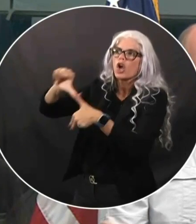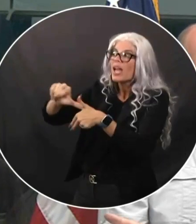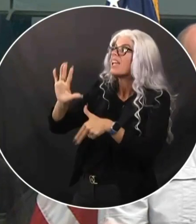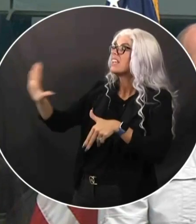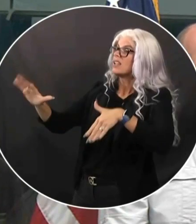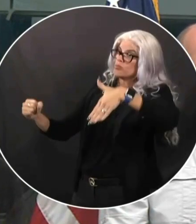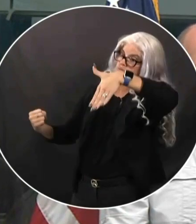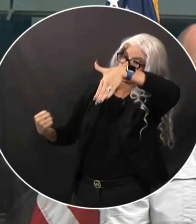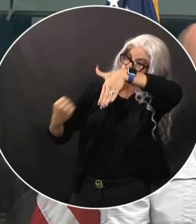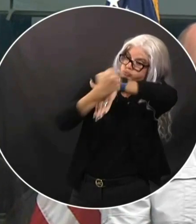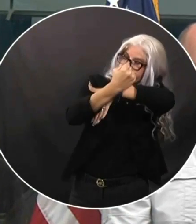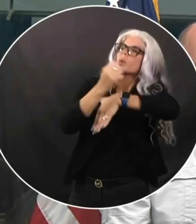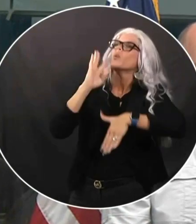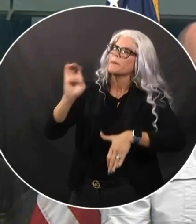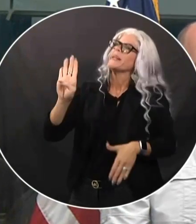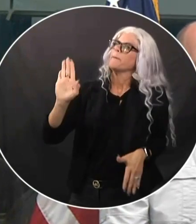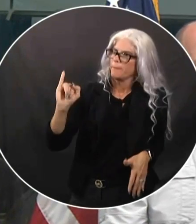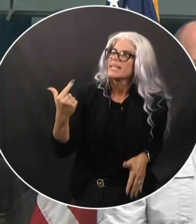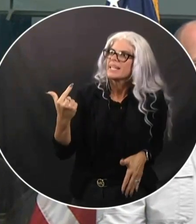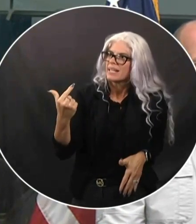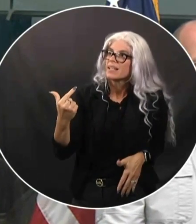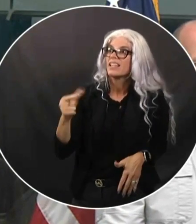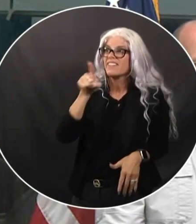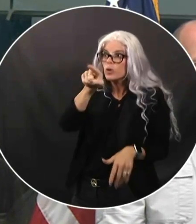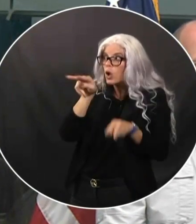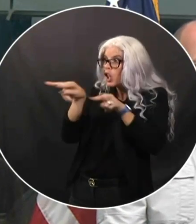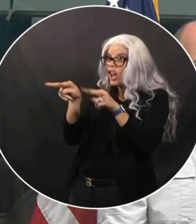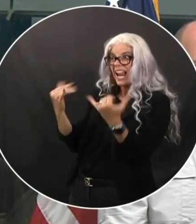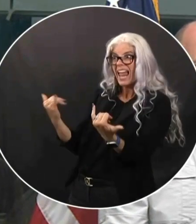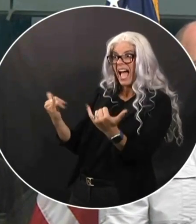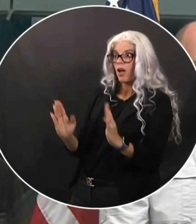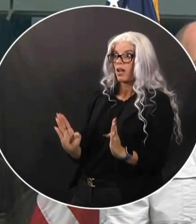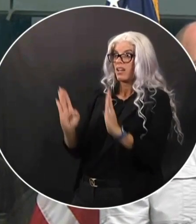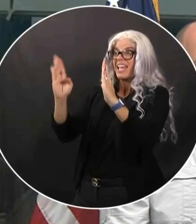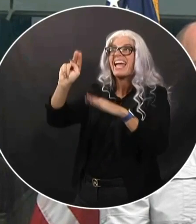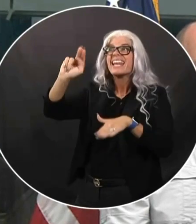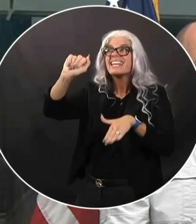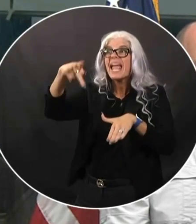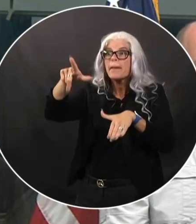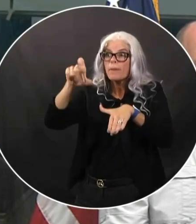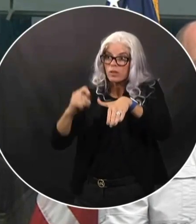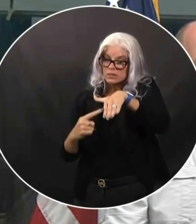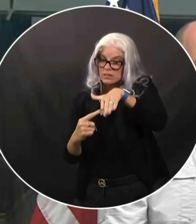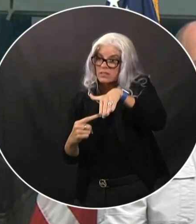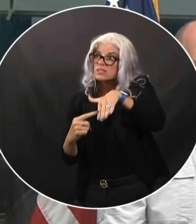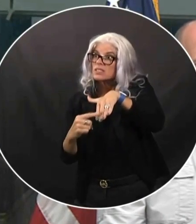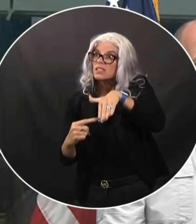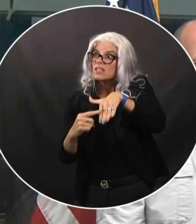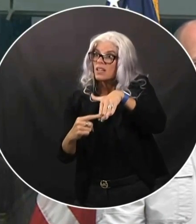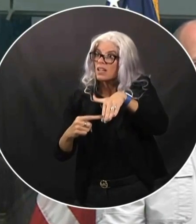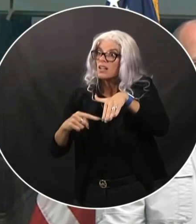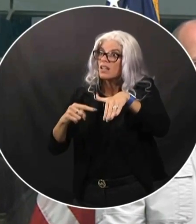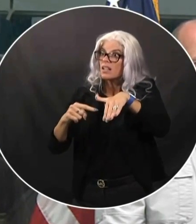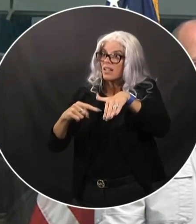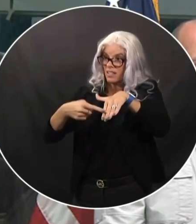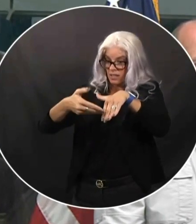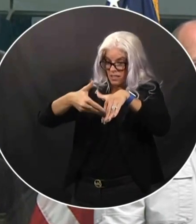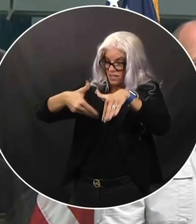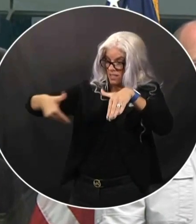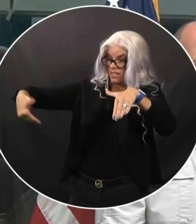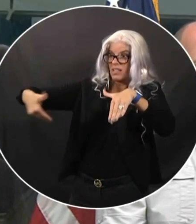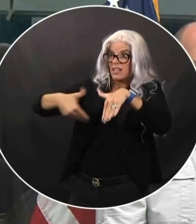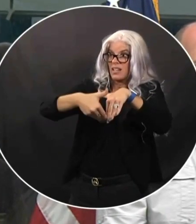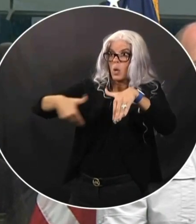at if you look at the current track, how far off Naples it will be when it gets gets up parallel to Naples. Yeah, you're going to see major storm